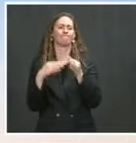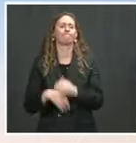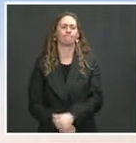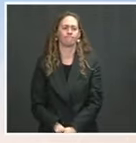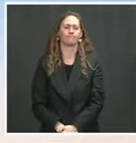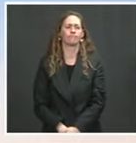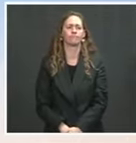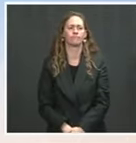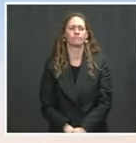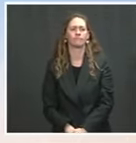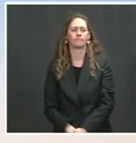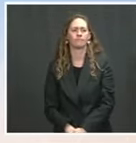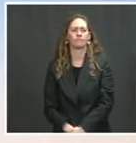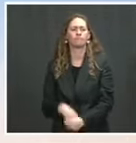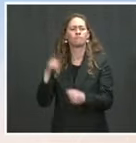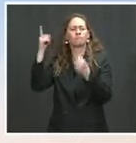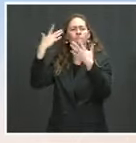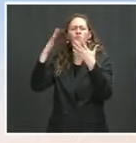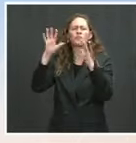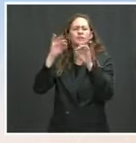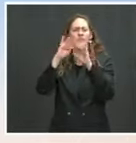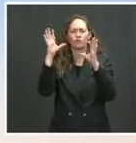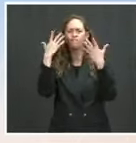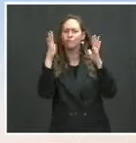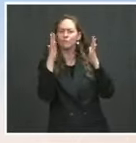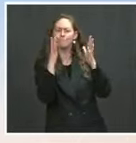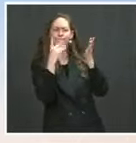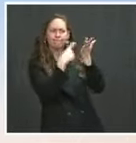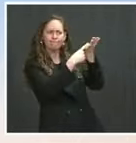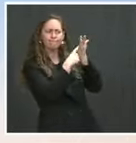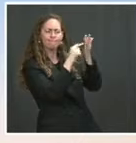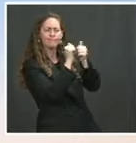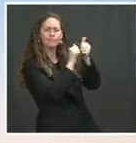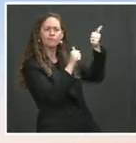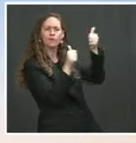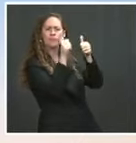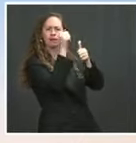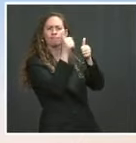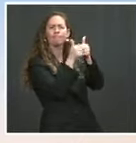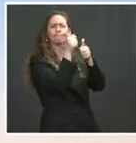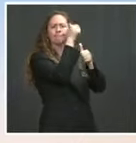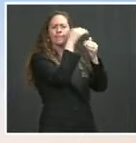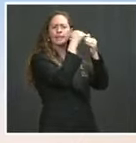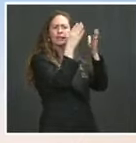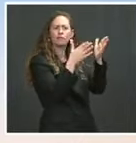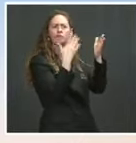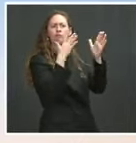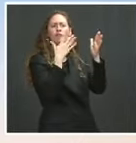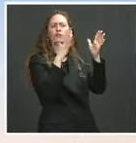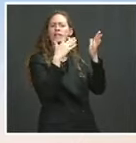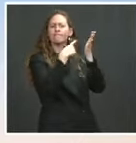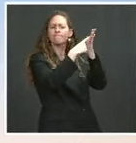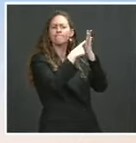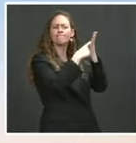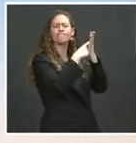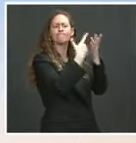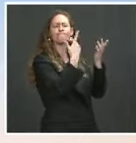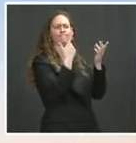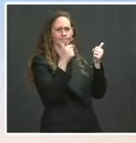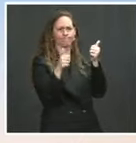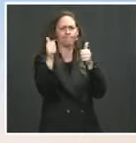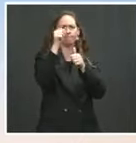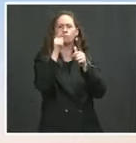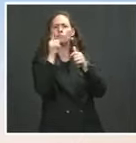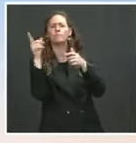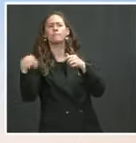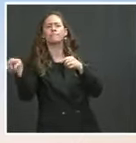with Prime Minister Netanyahu. We've had dozens of high-level calls and meetings with senior U.S. officials and with senior officials from Israel,